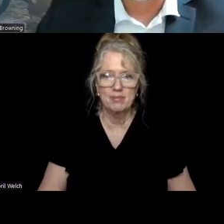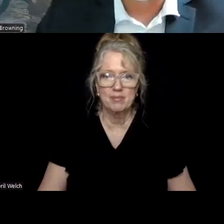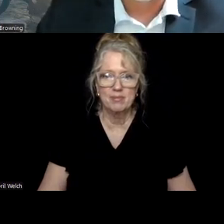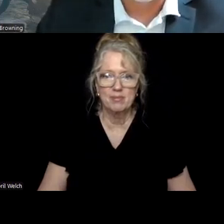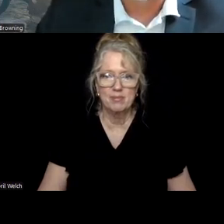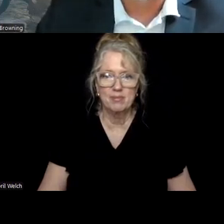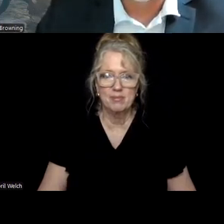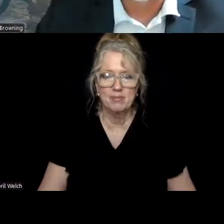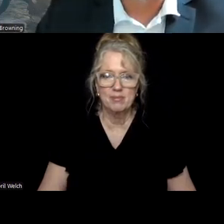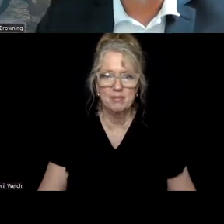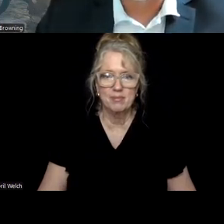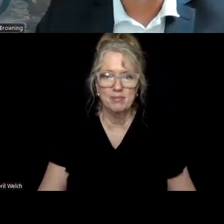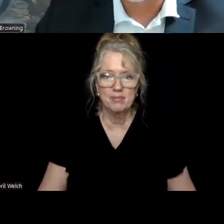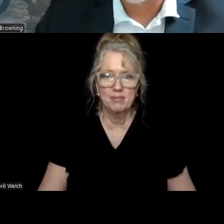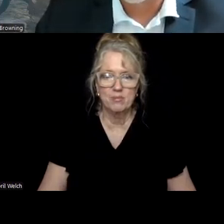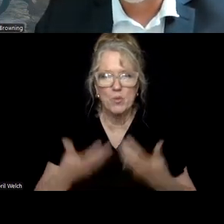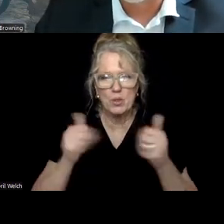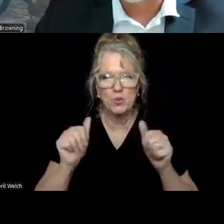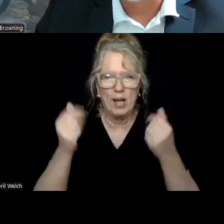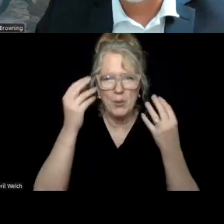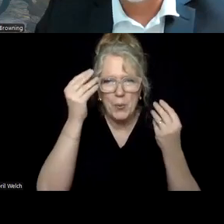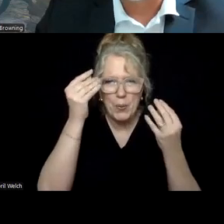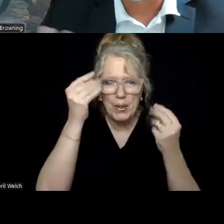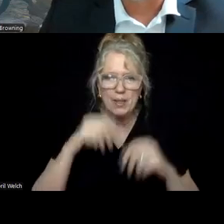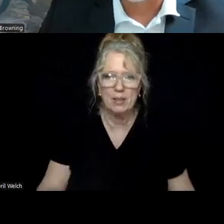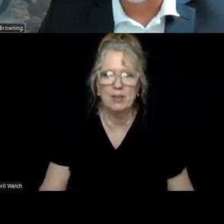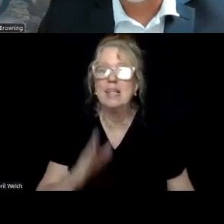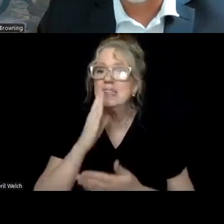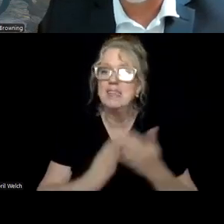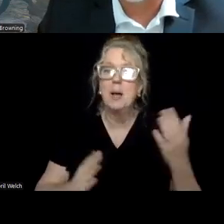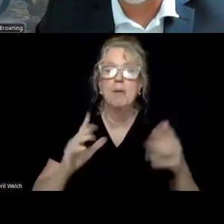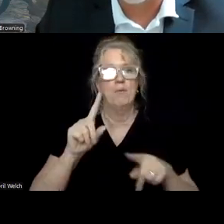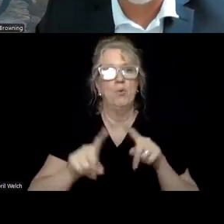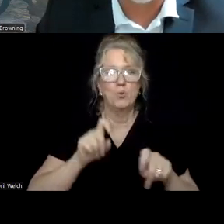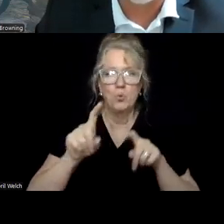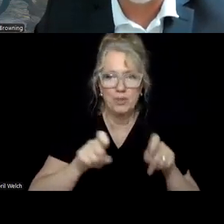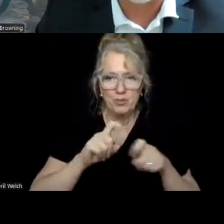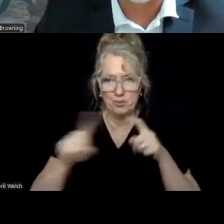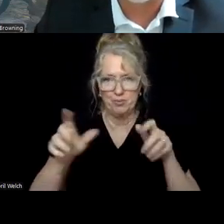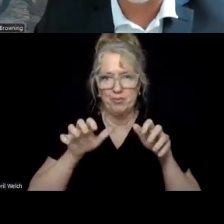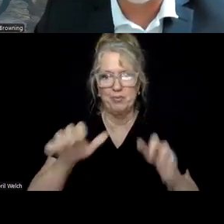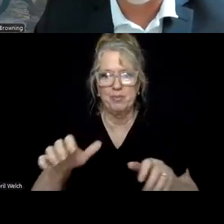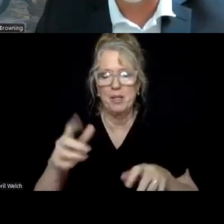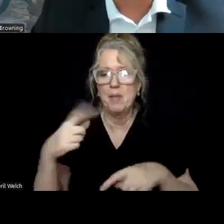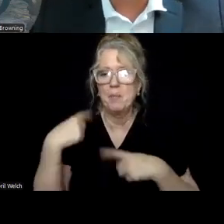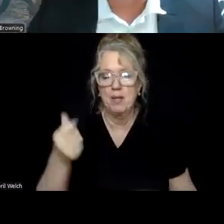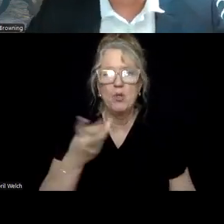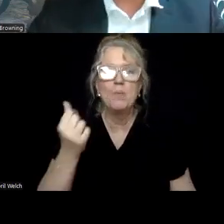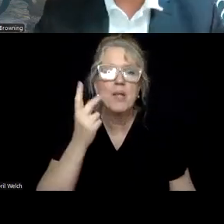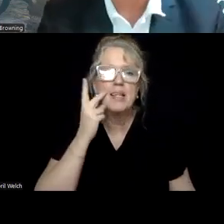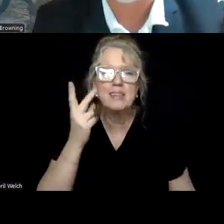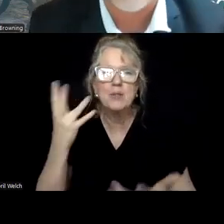Are we going to, I guess when we think through this, some of the questions have been really split in the audience answers over the past few crisis jams. So let's see what our